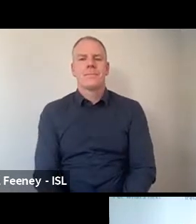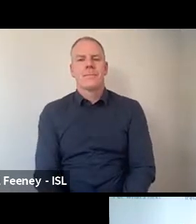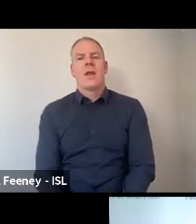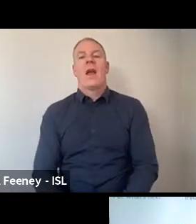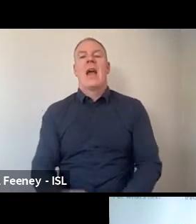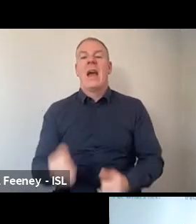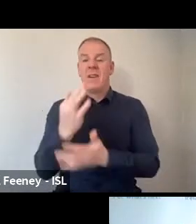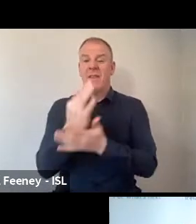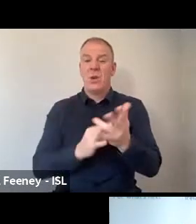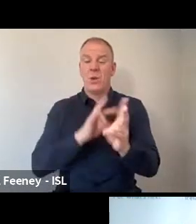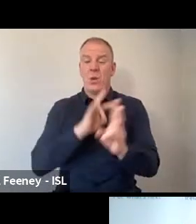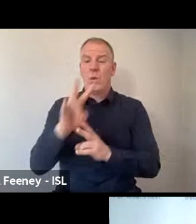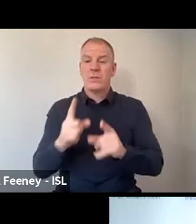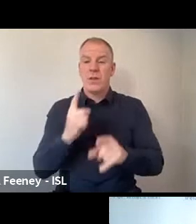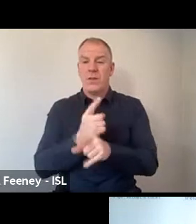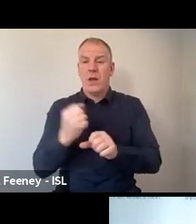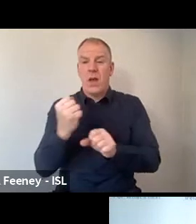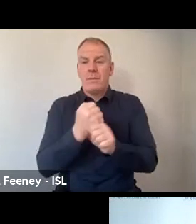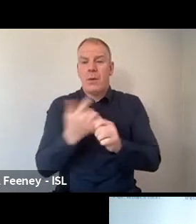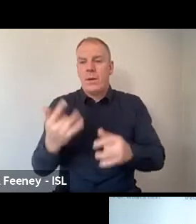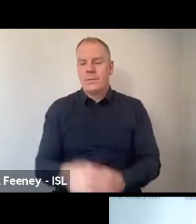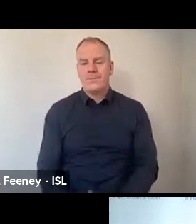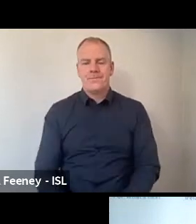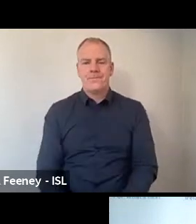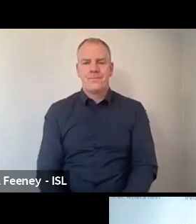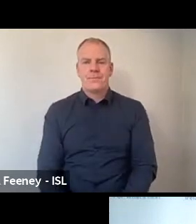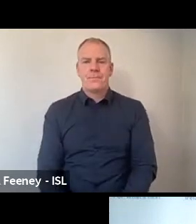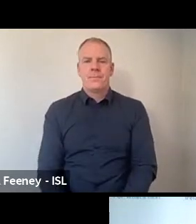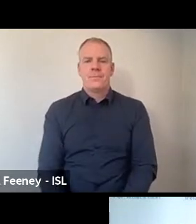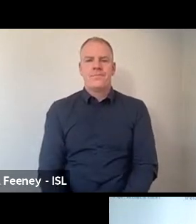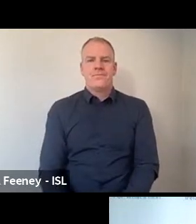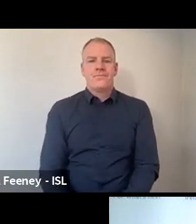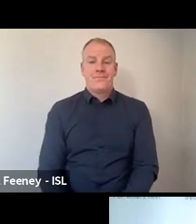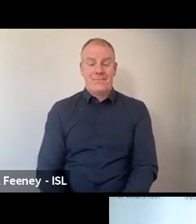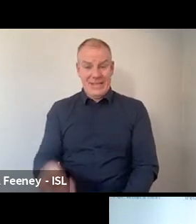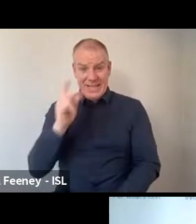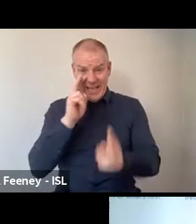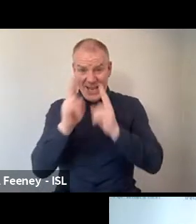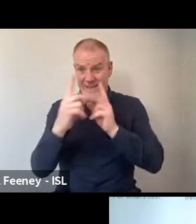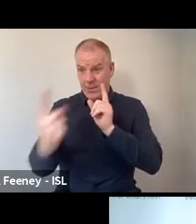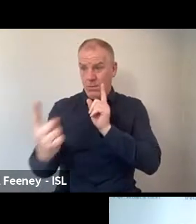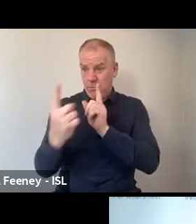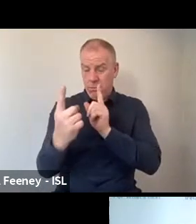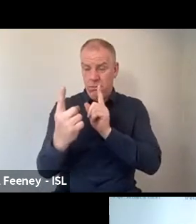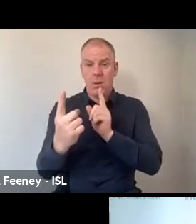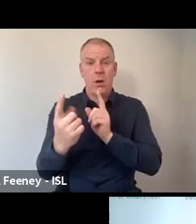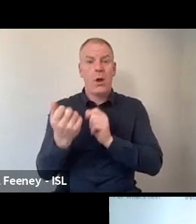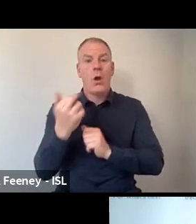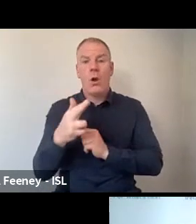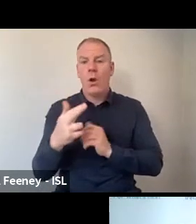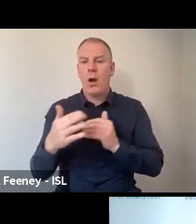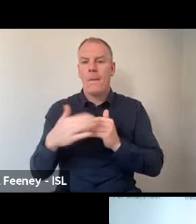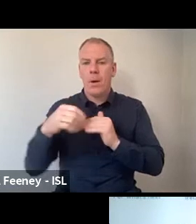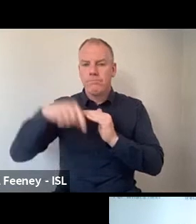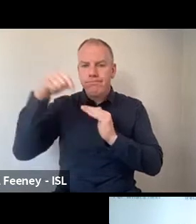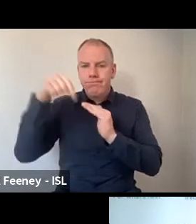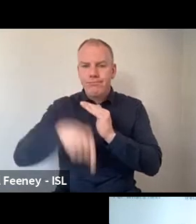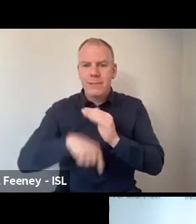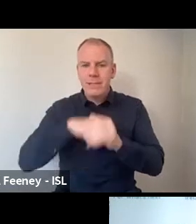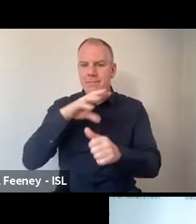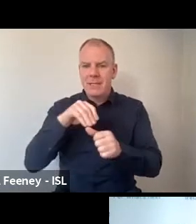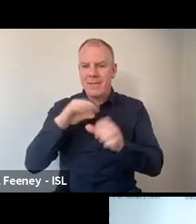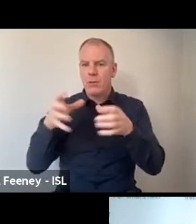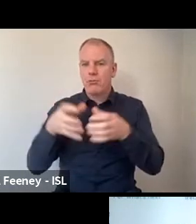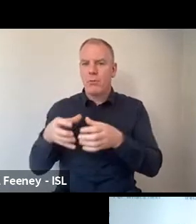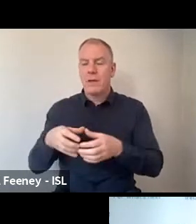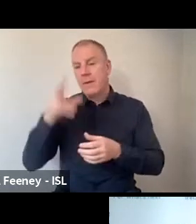questions here about did we interview participants or did we dive into particular groups? For